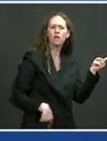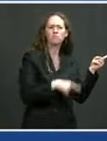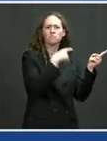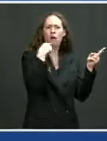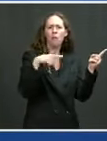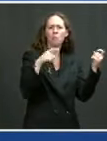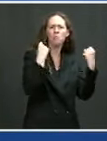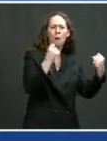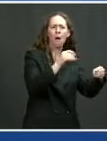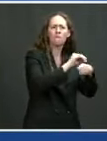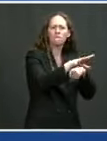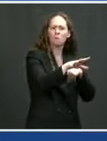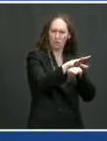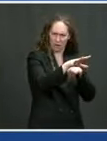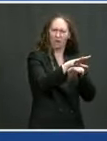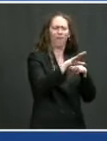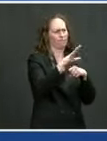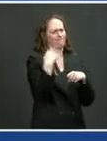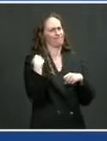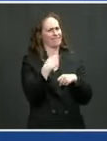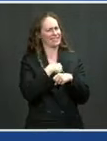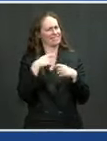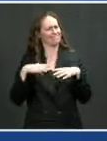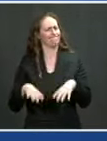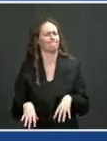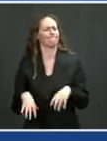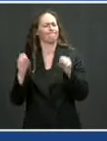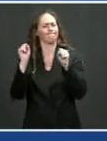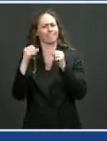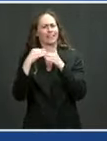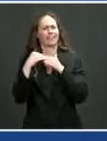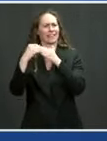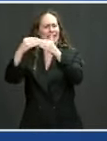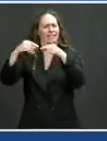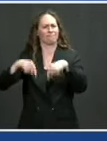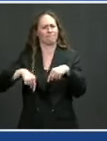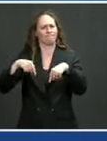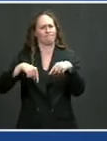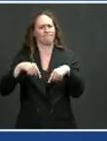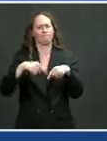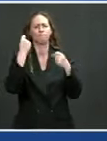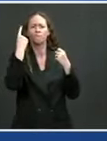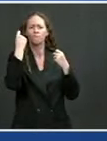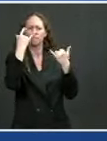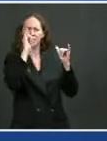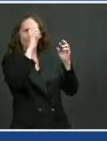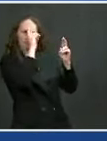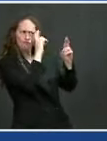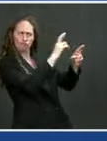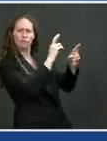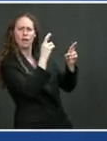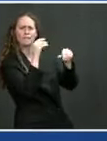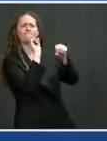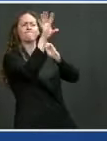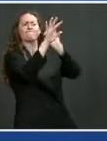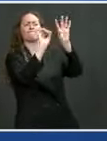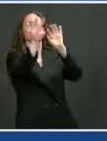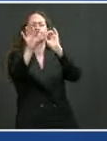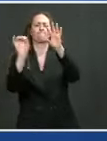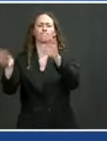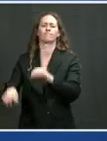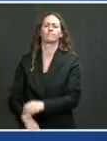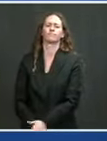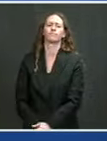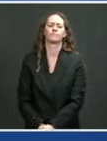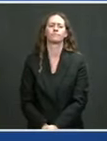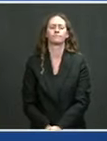genuity and the fundamental decency of the American people. Just as in World War II, America was the arsenal